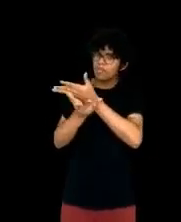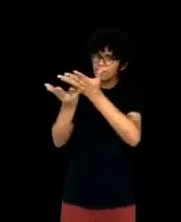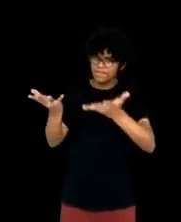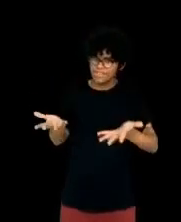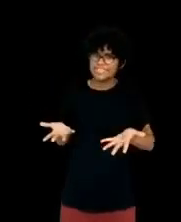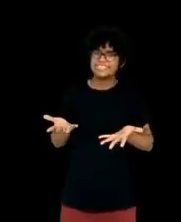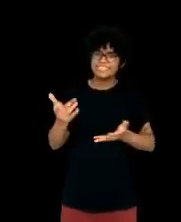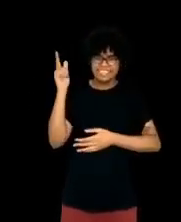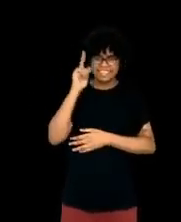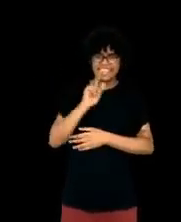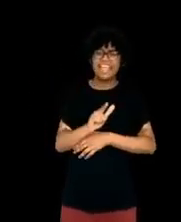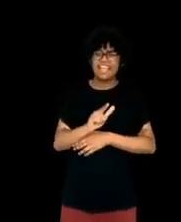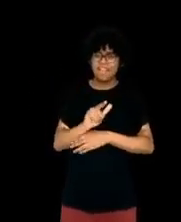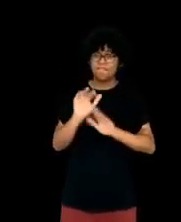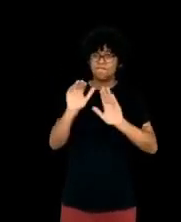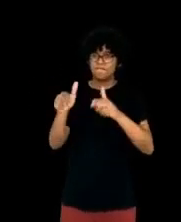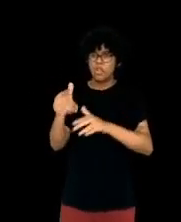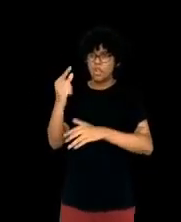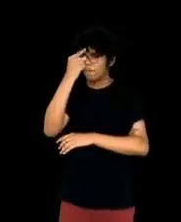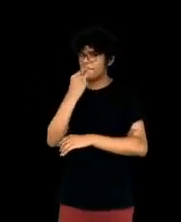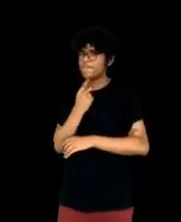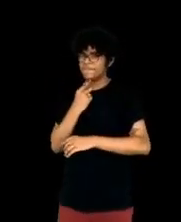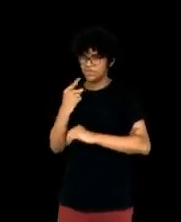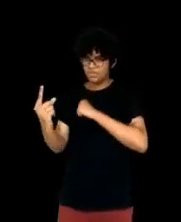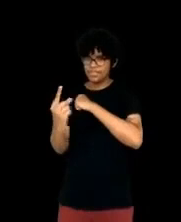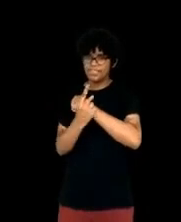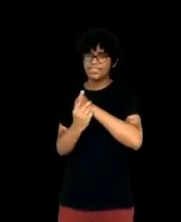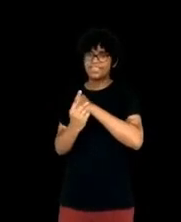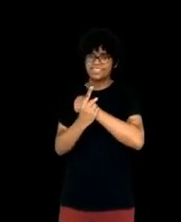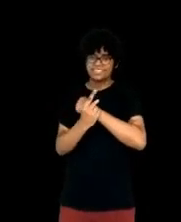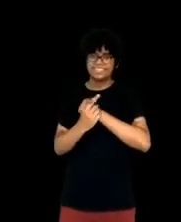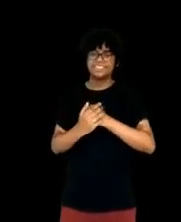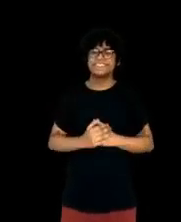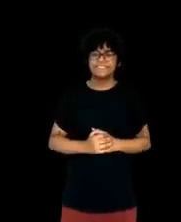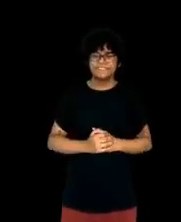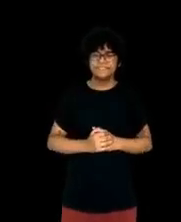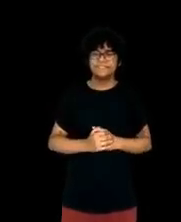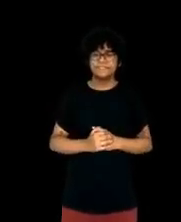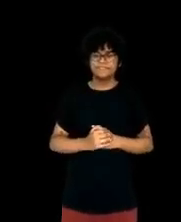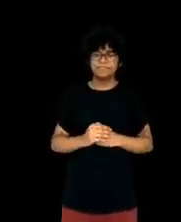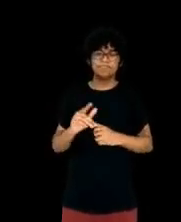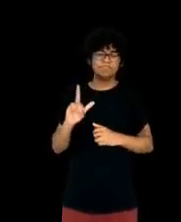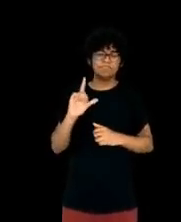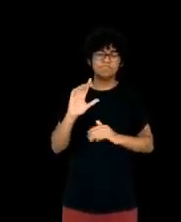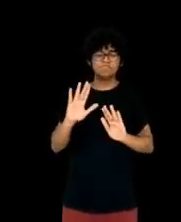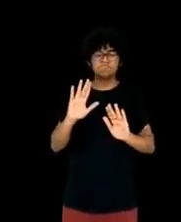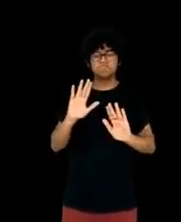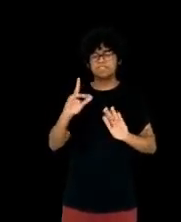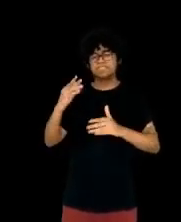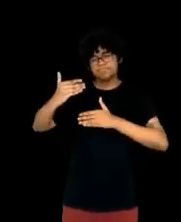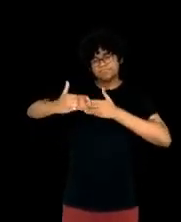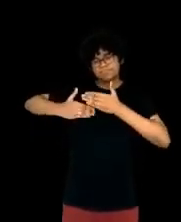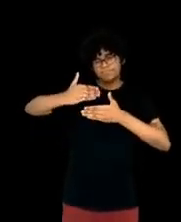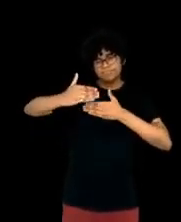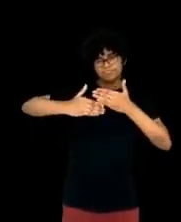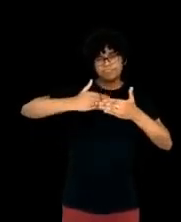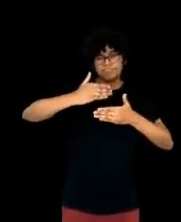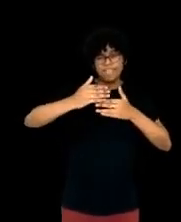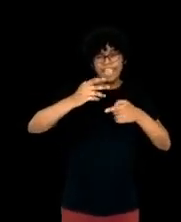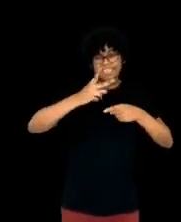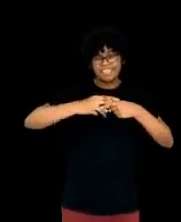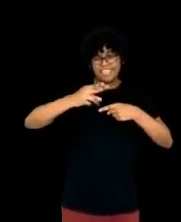or less an emerging science. And there had been some progress made by notably by Netflix and